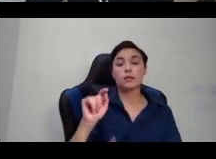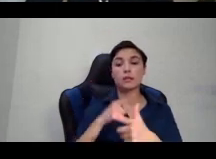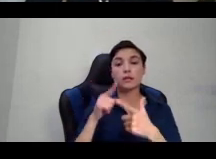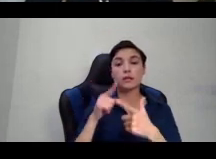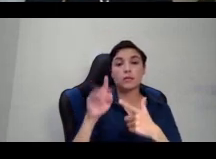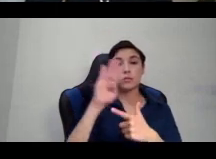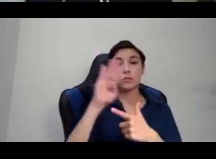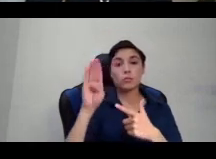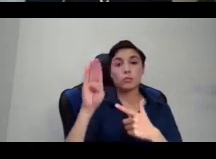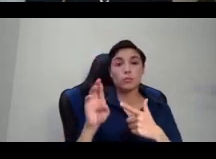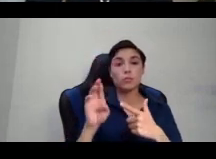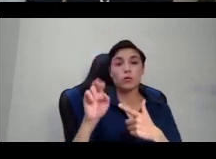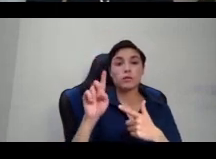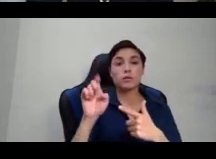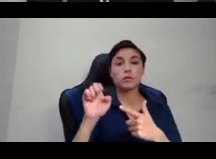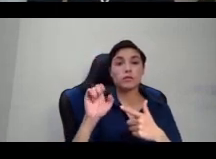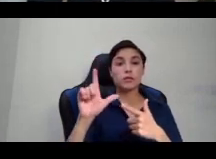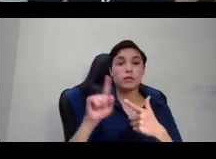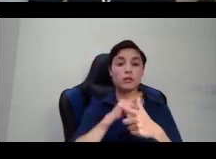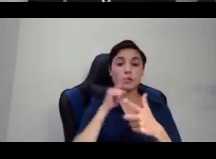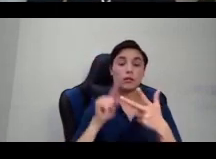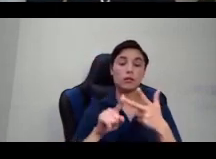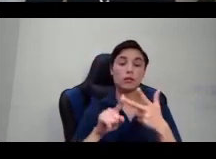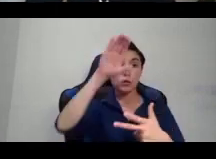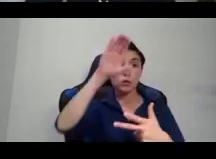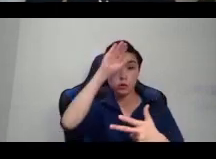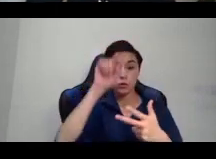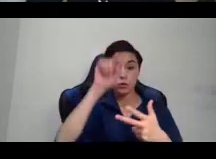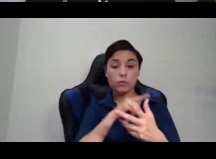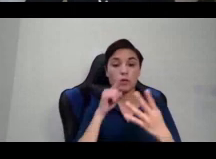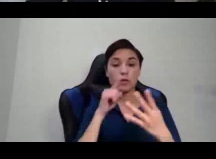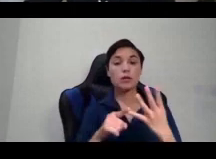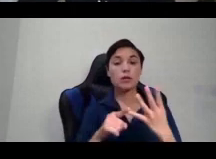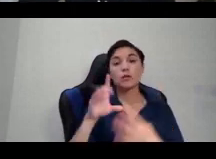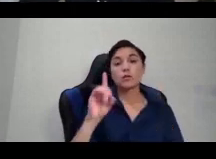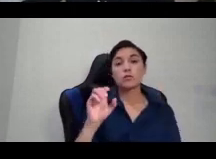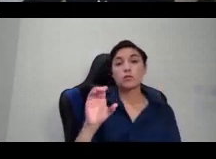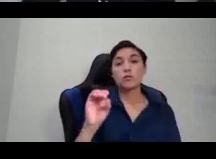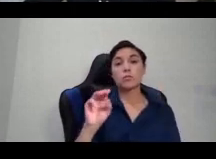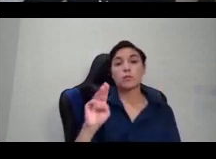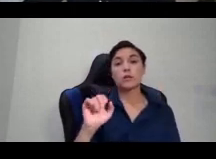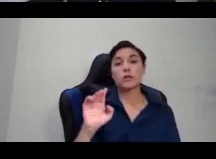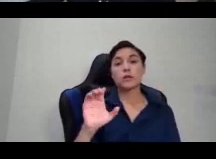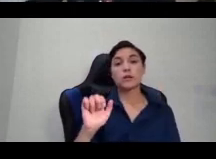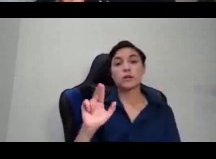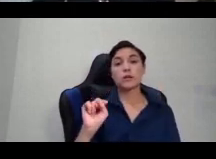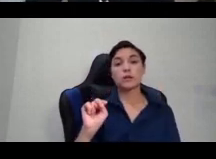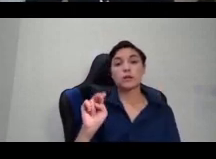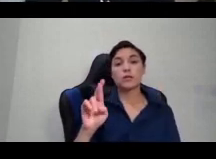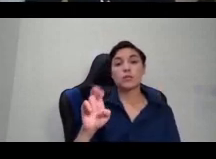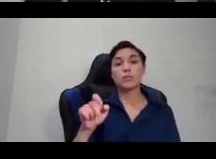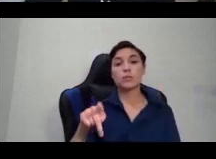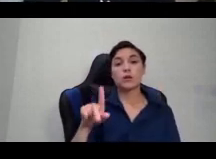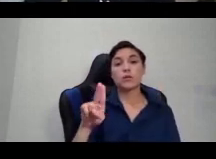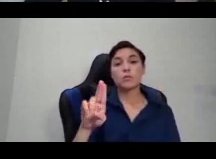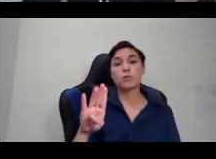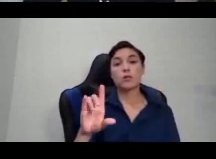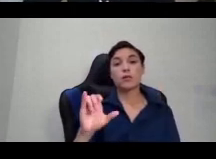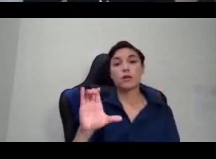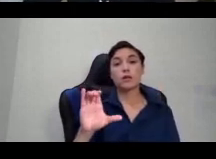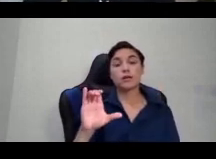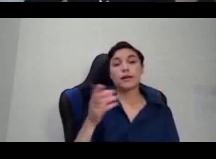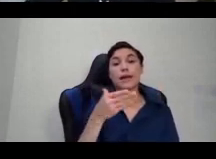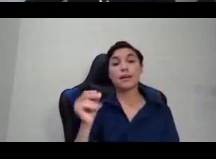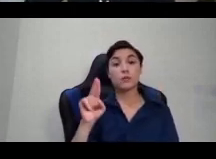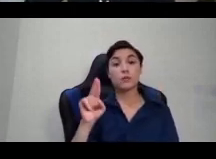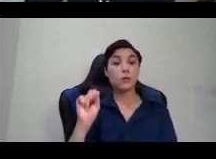Republic and the United States. Mawulisa is oftentimes depicted as part man, part woman, and